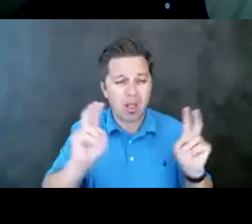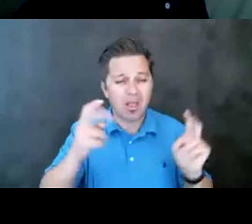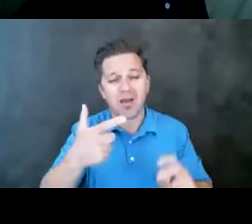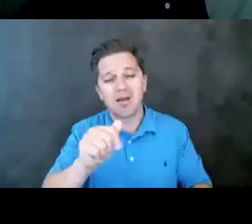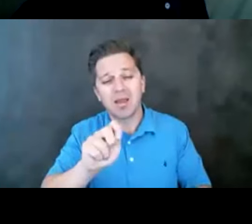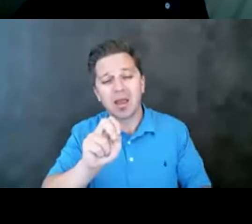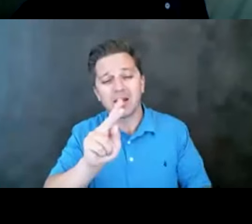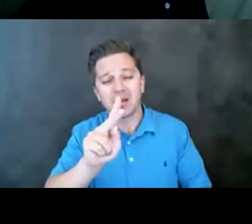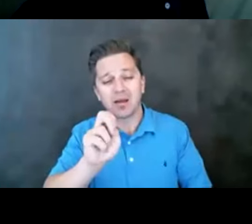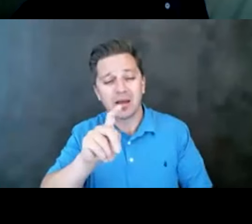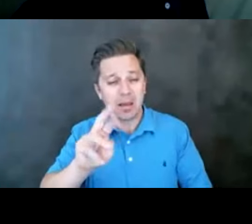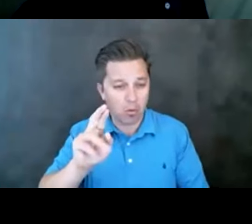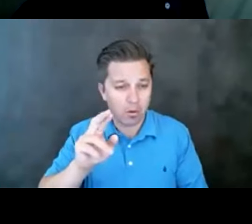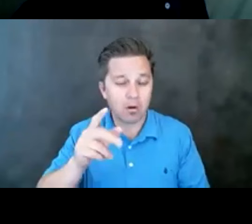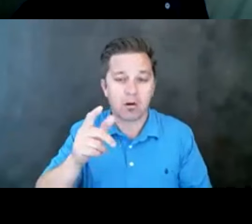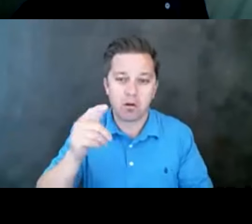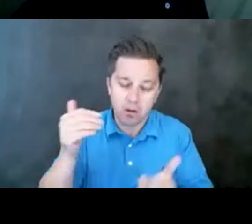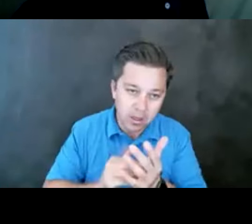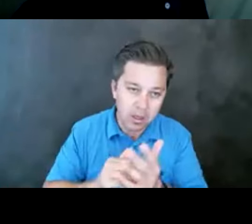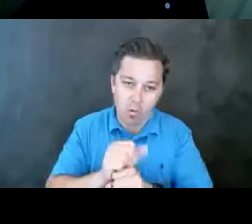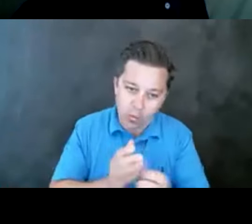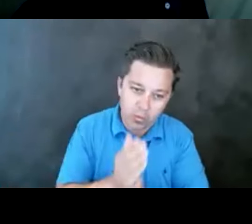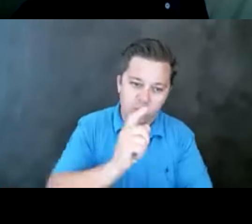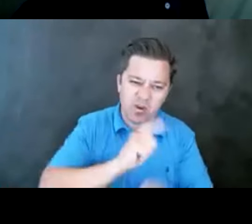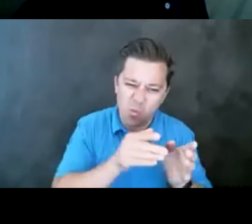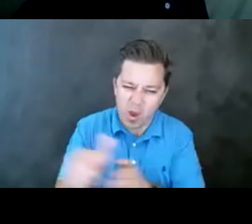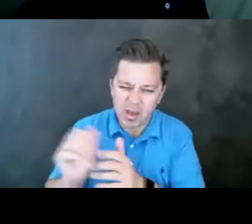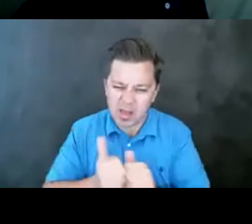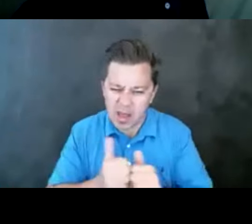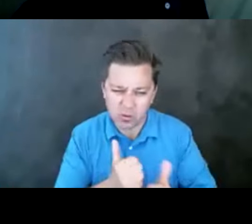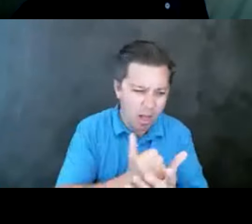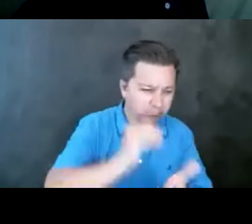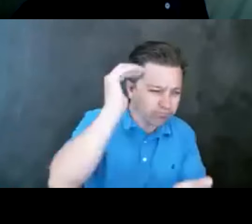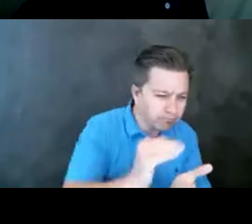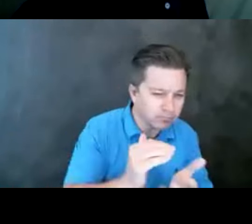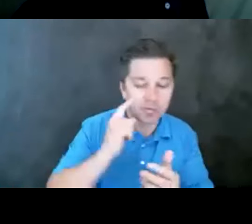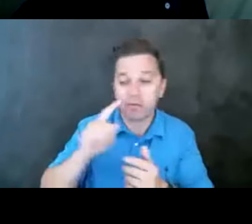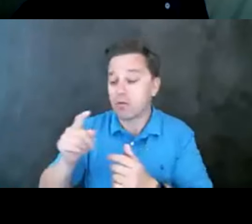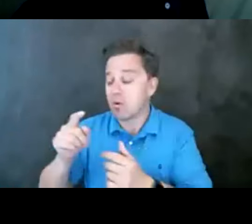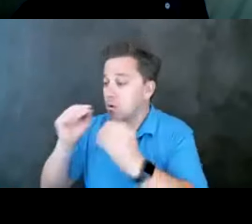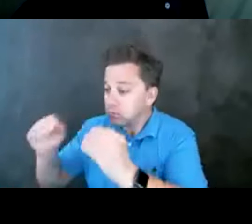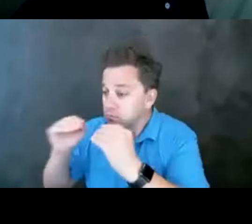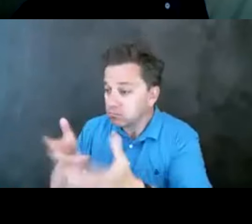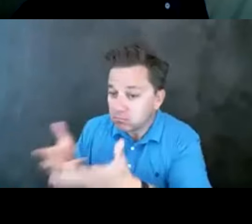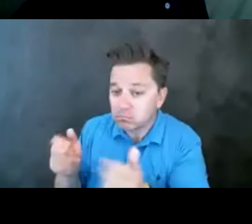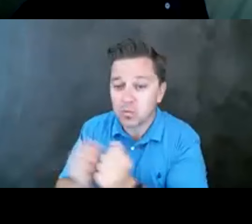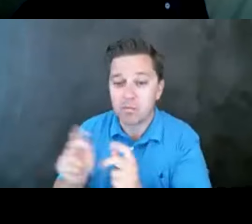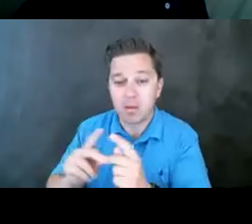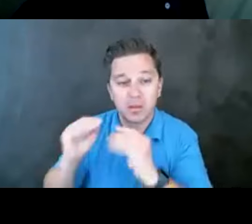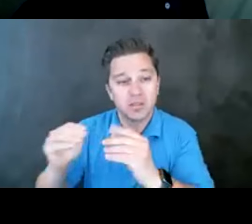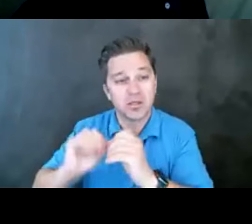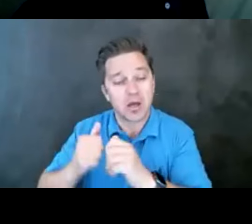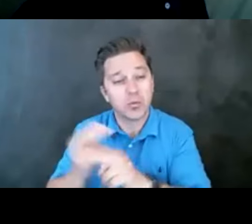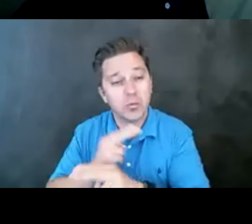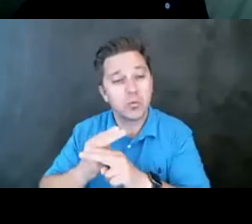again, different efforts or different means and methods and how to restrict those, but from firearm instructors to family members and pharmacists, getting